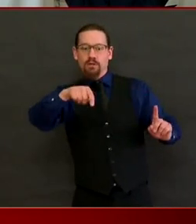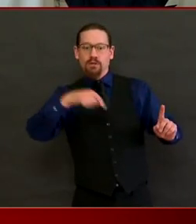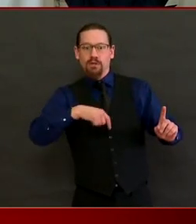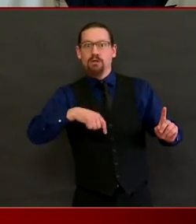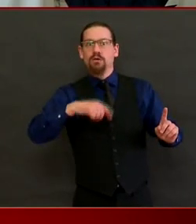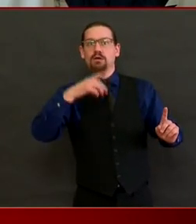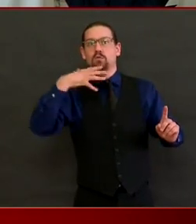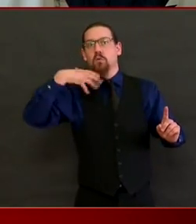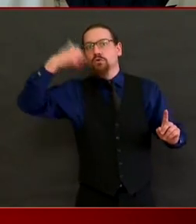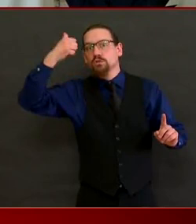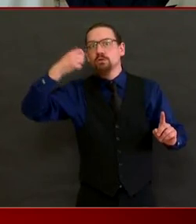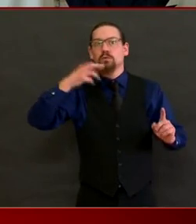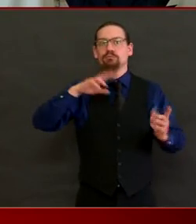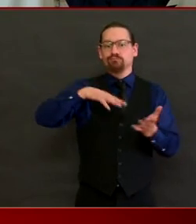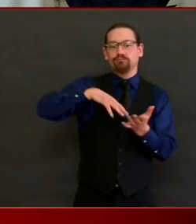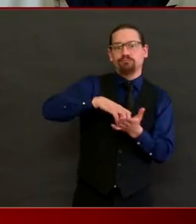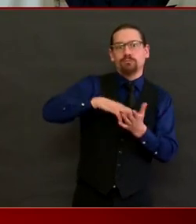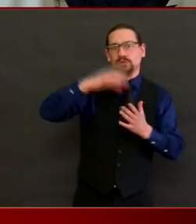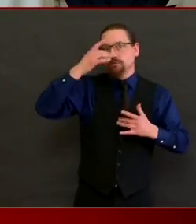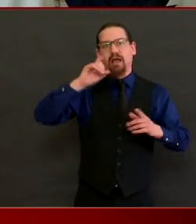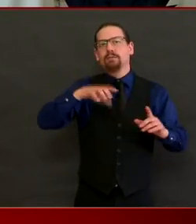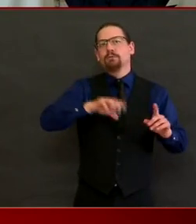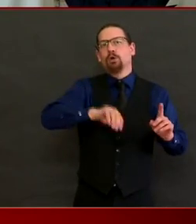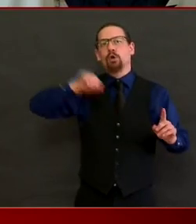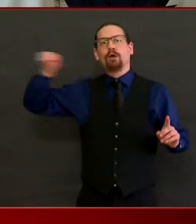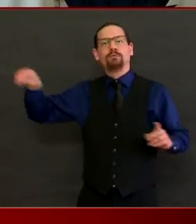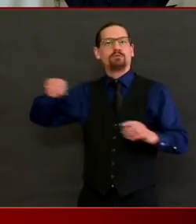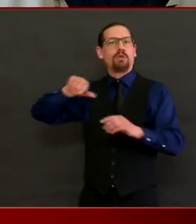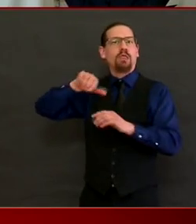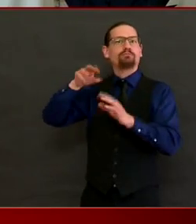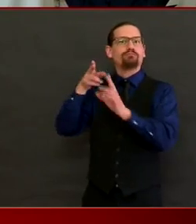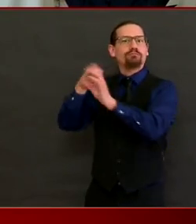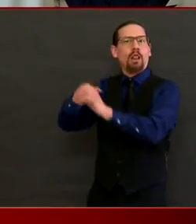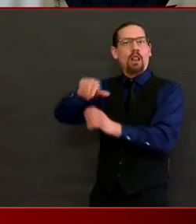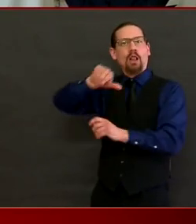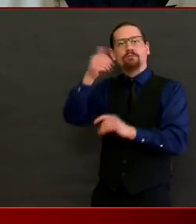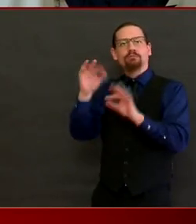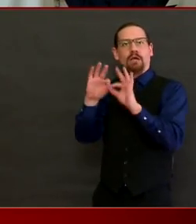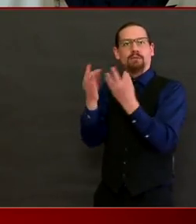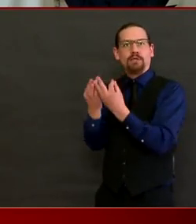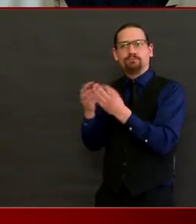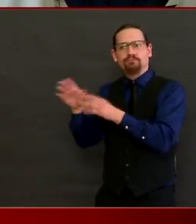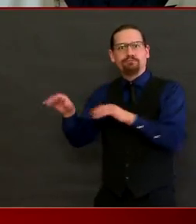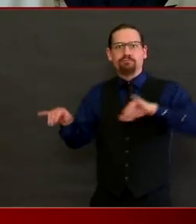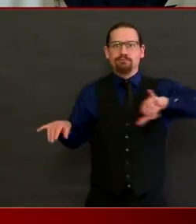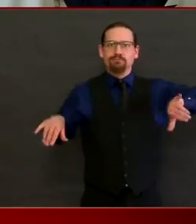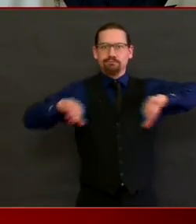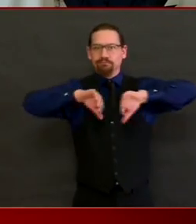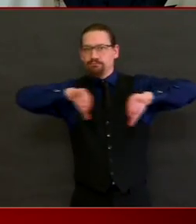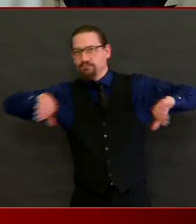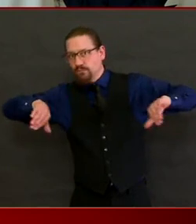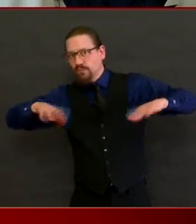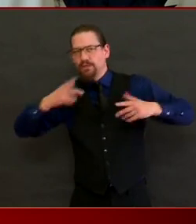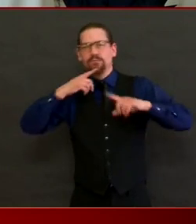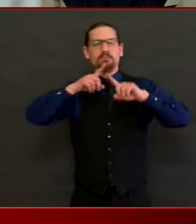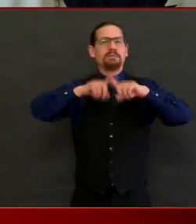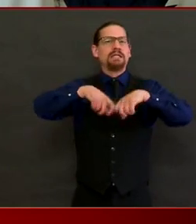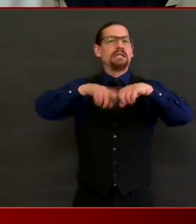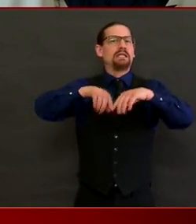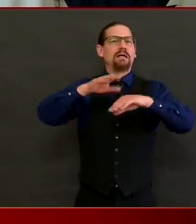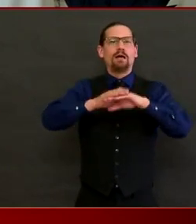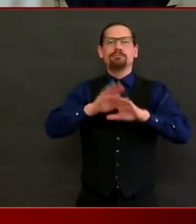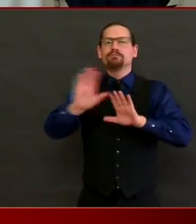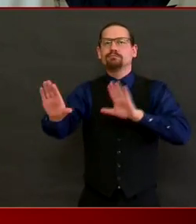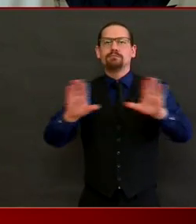work stream, the team of people focusing on that is doing, and some of the resources there also